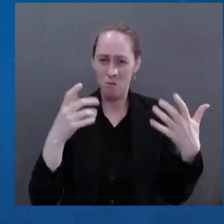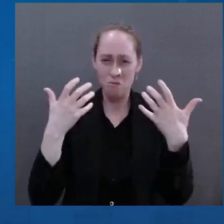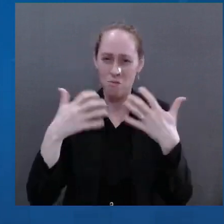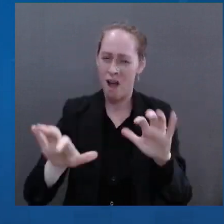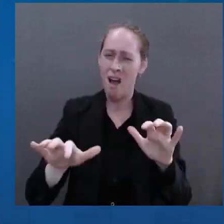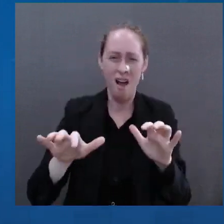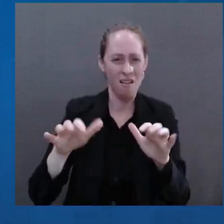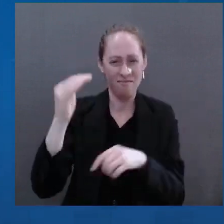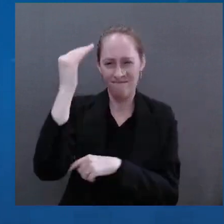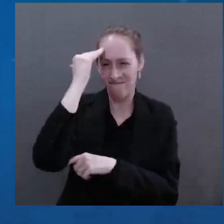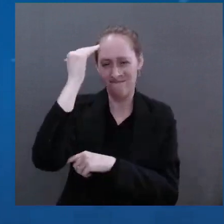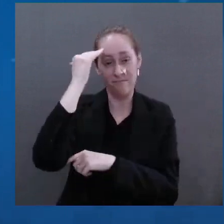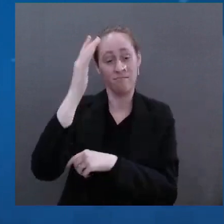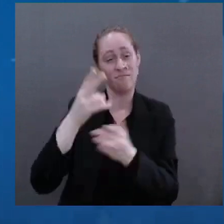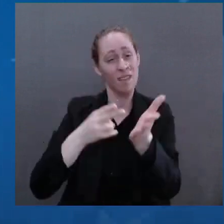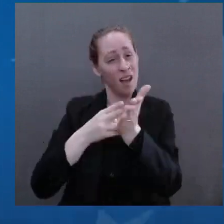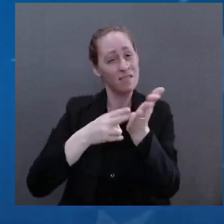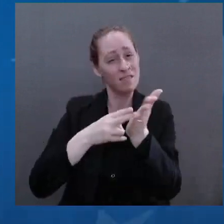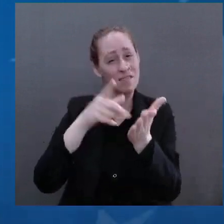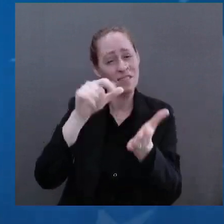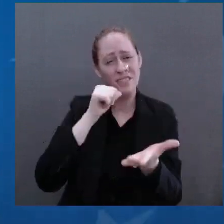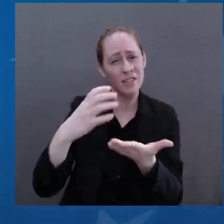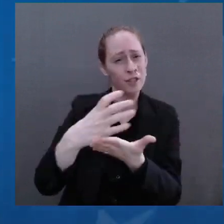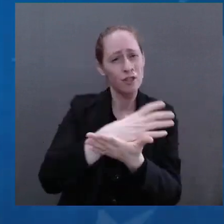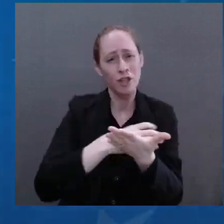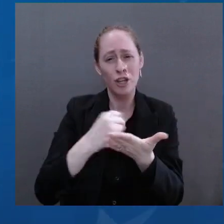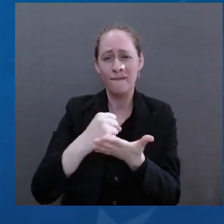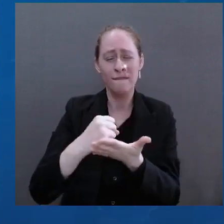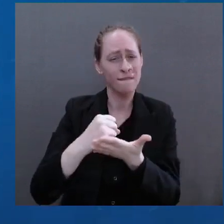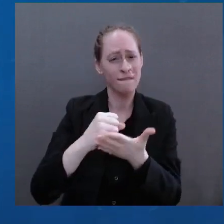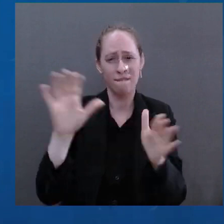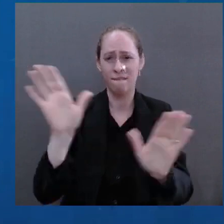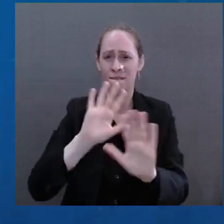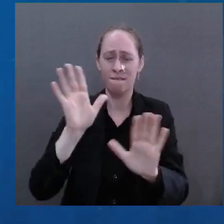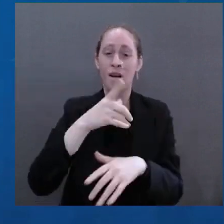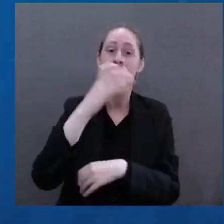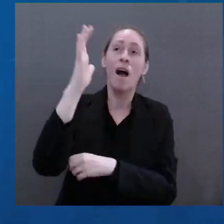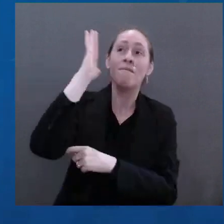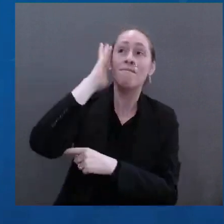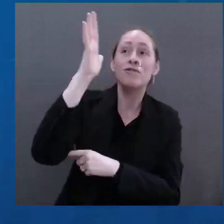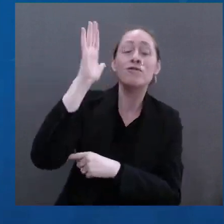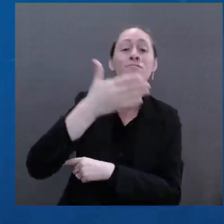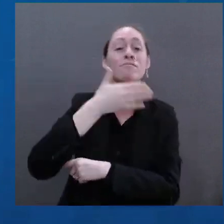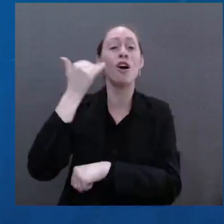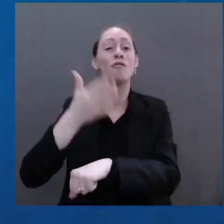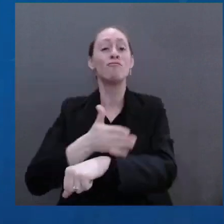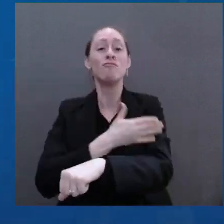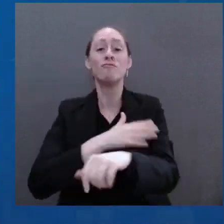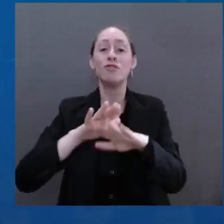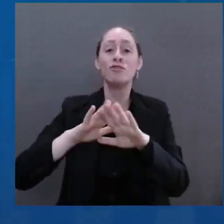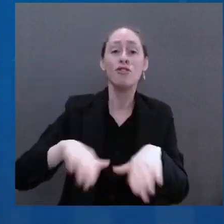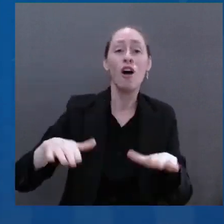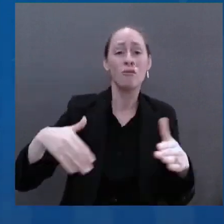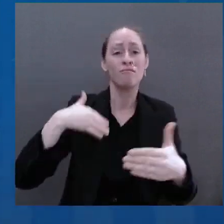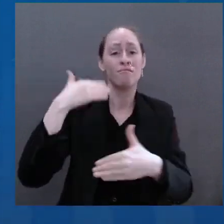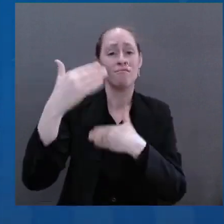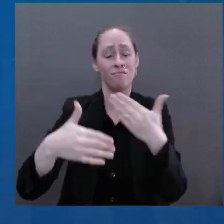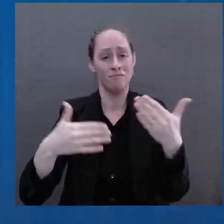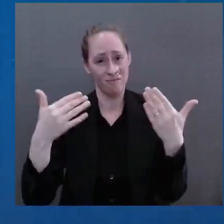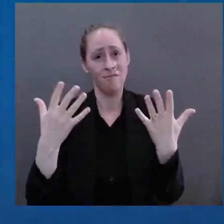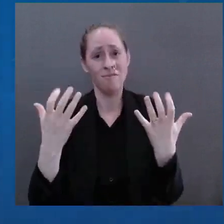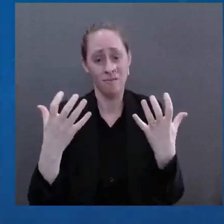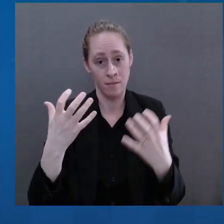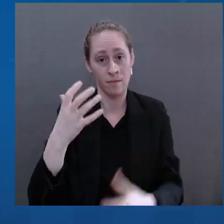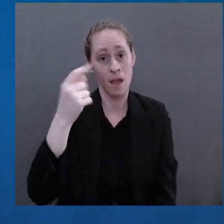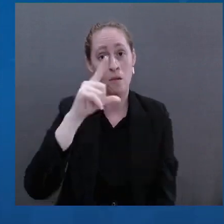worthy of you, the Russian people. Putin can and must end this war. The American people will stand with you